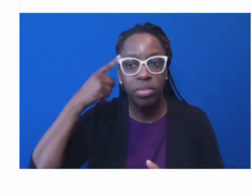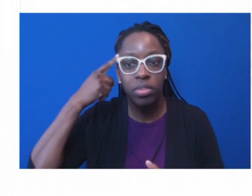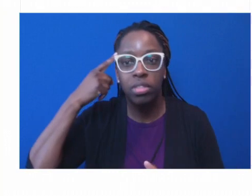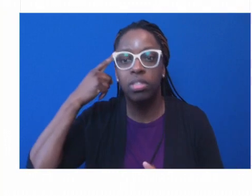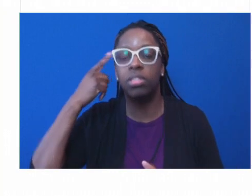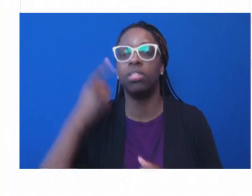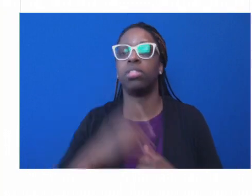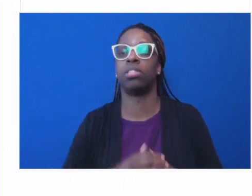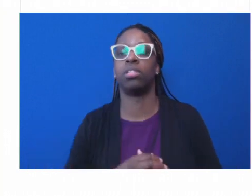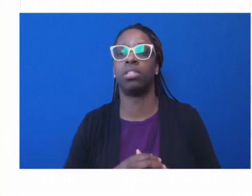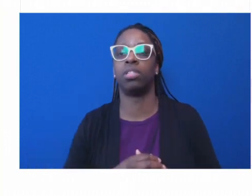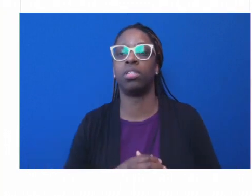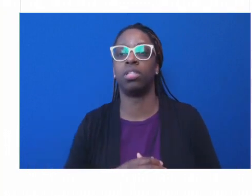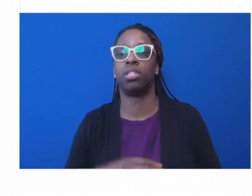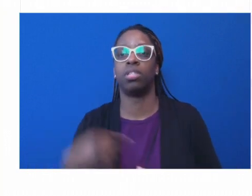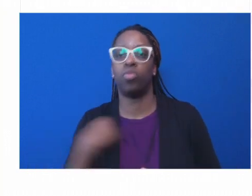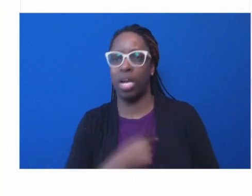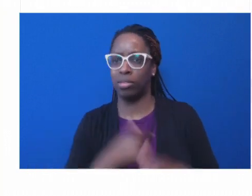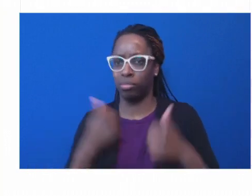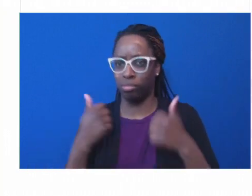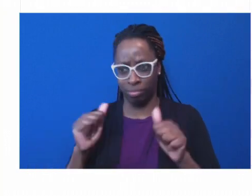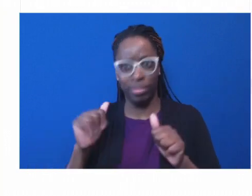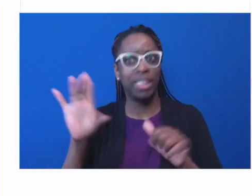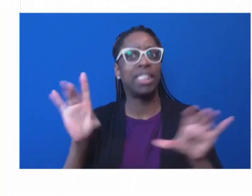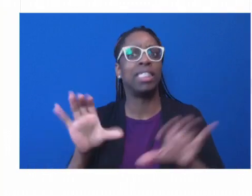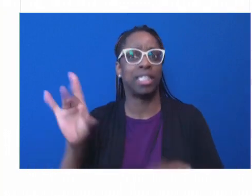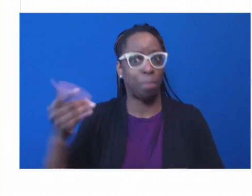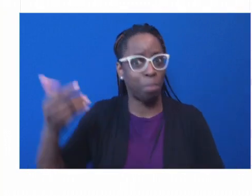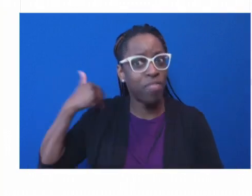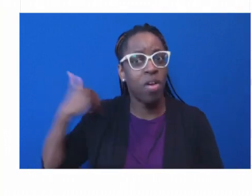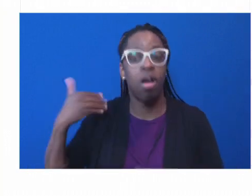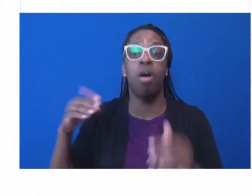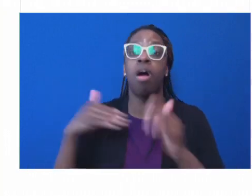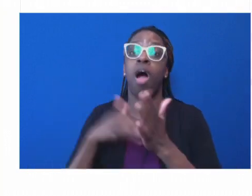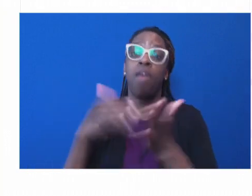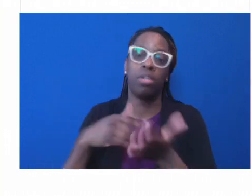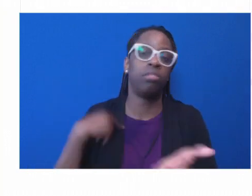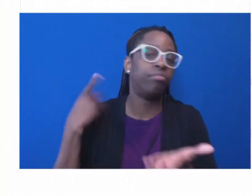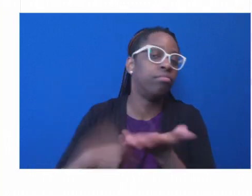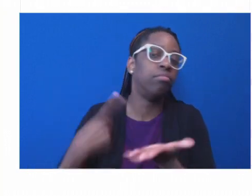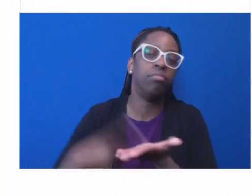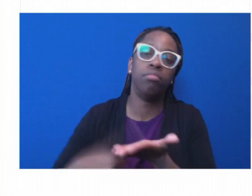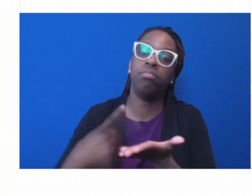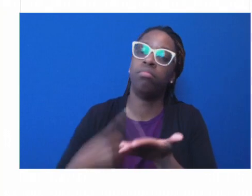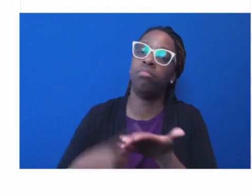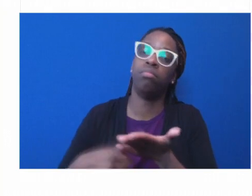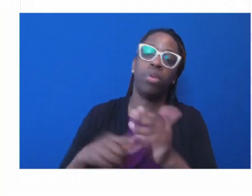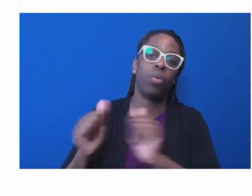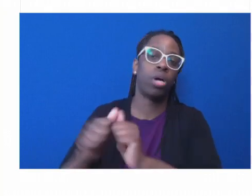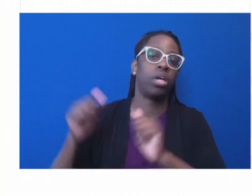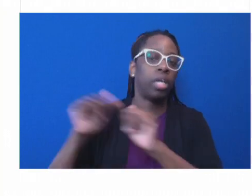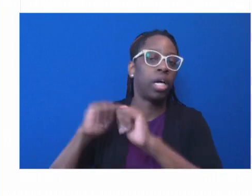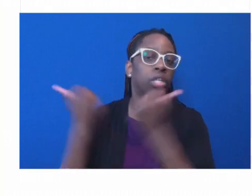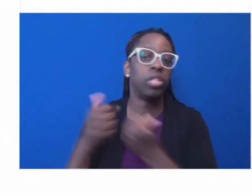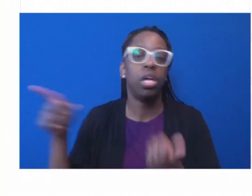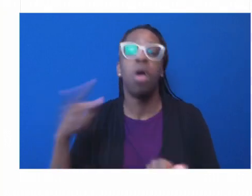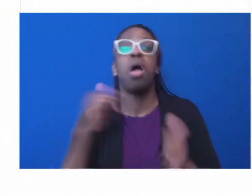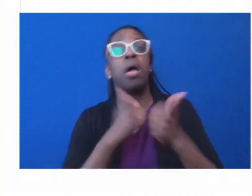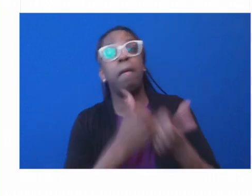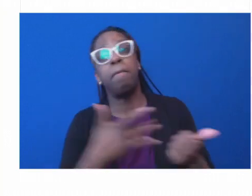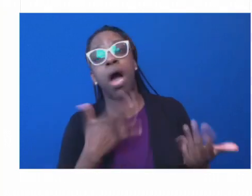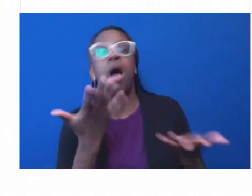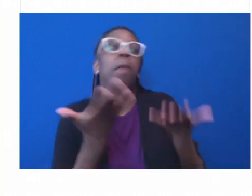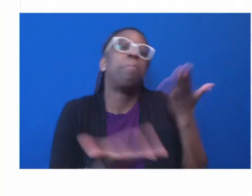talk to other agencies, and I work a lot with city governments, who say we can kind of coordinate amongst public works or economic development or